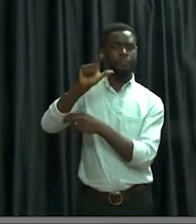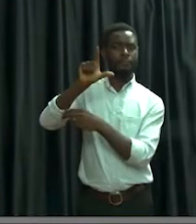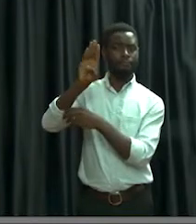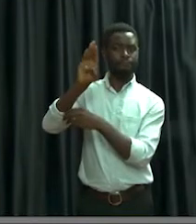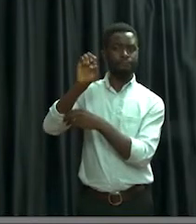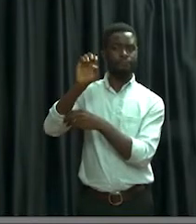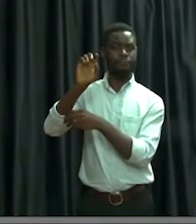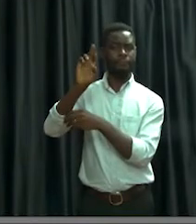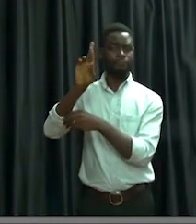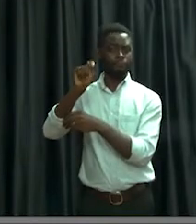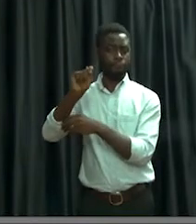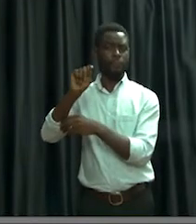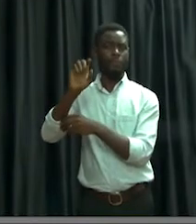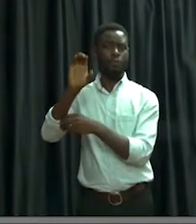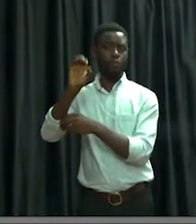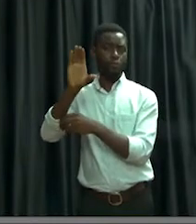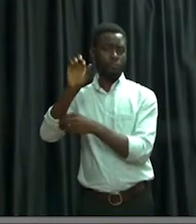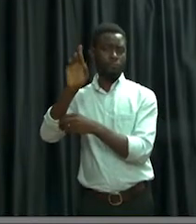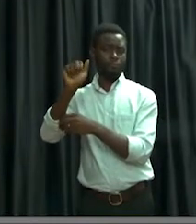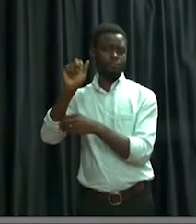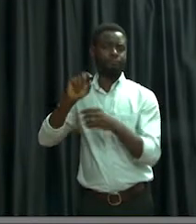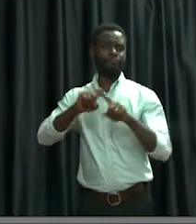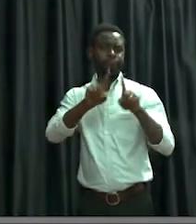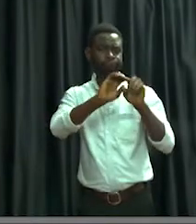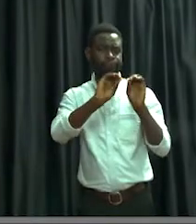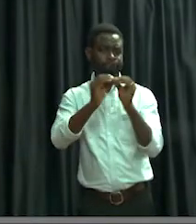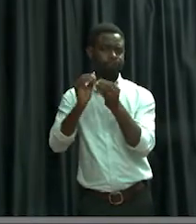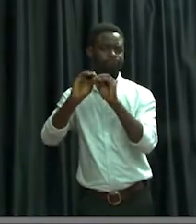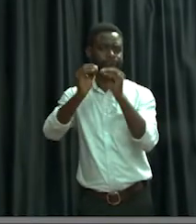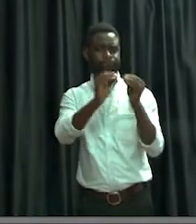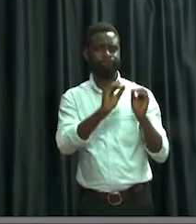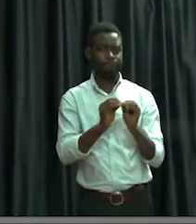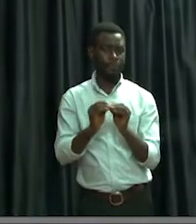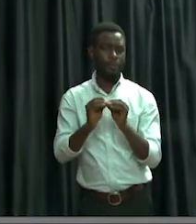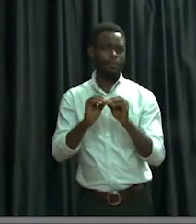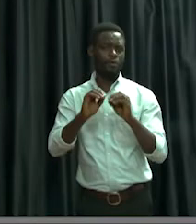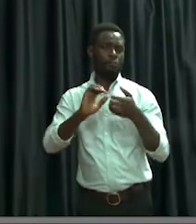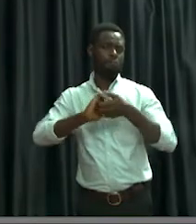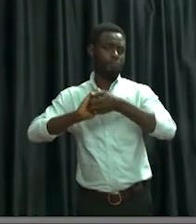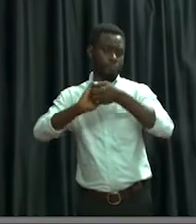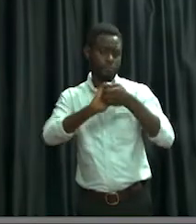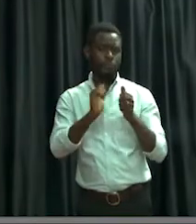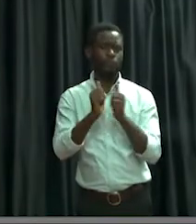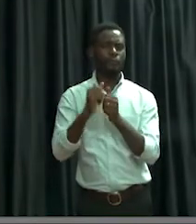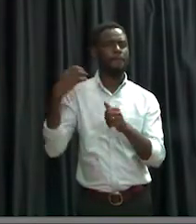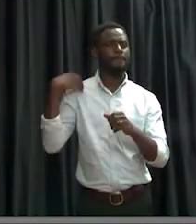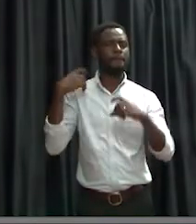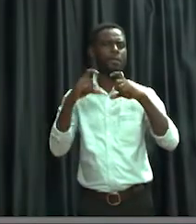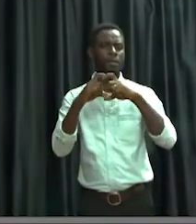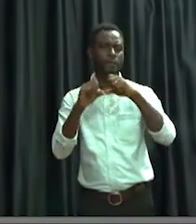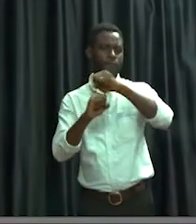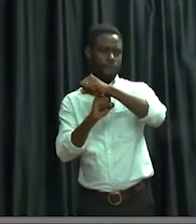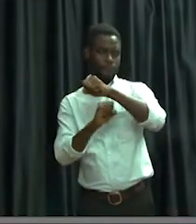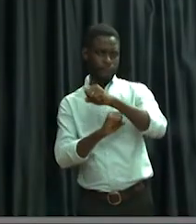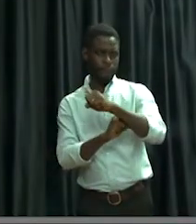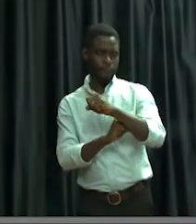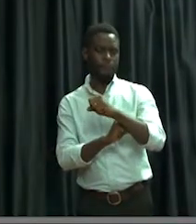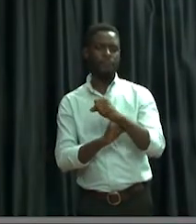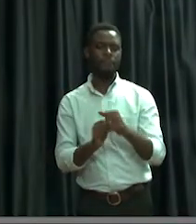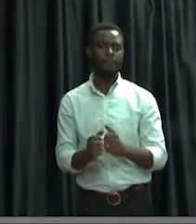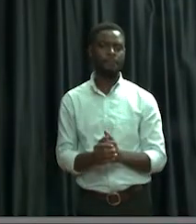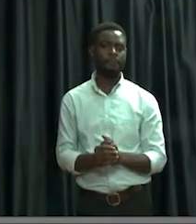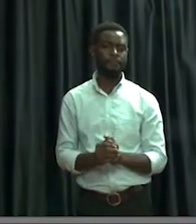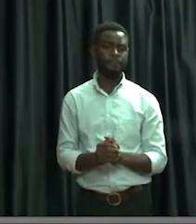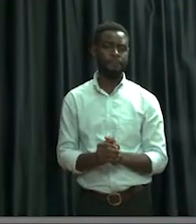Okran. CORE is an initiative of the Springboard Rocheaux Foundation in partnership with the MasterCard Foundation